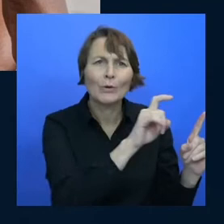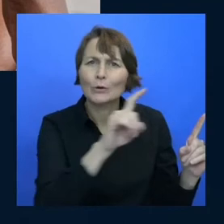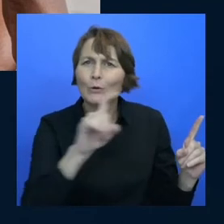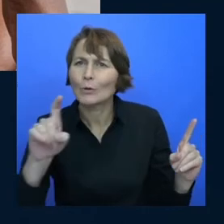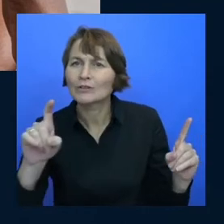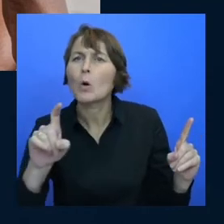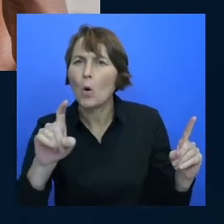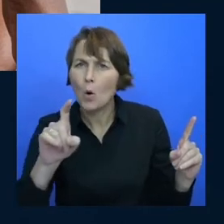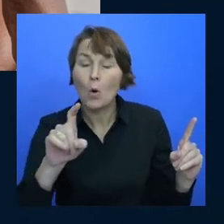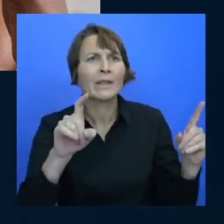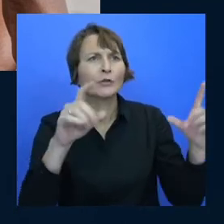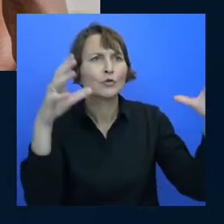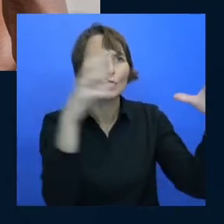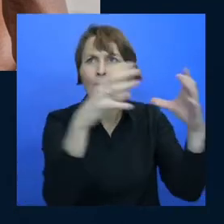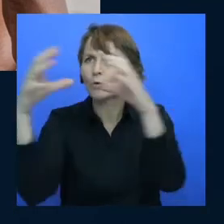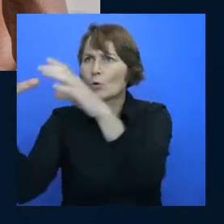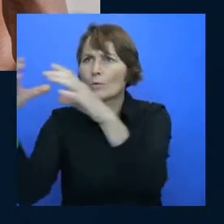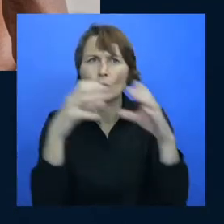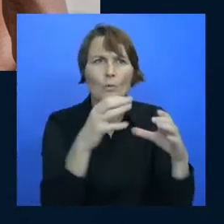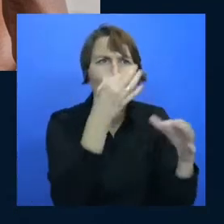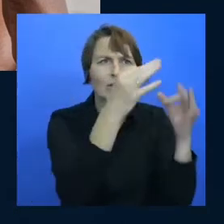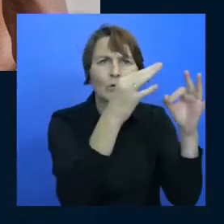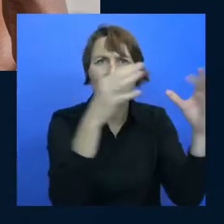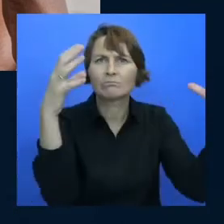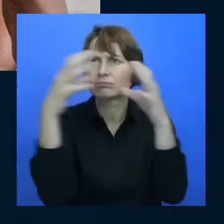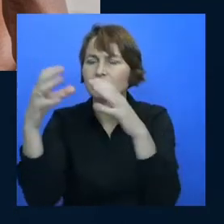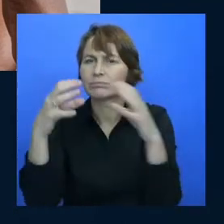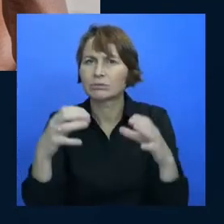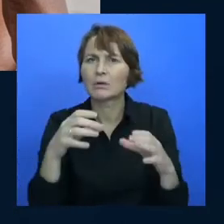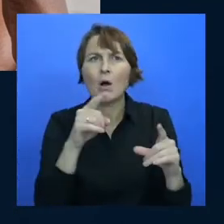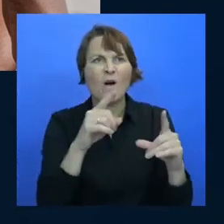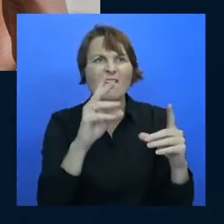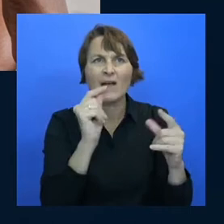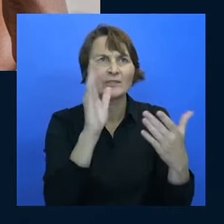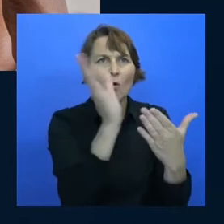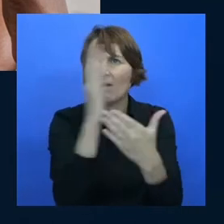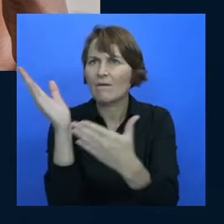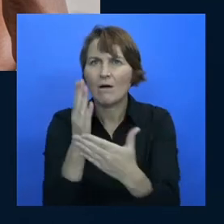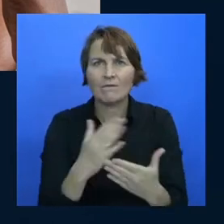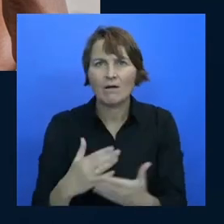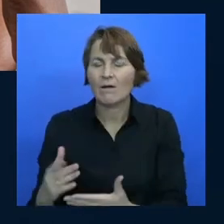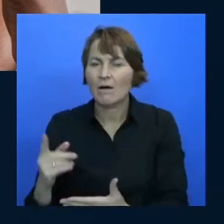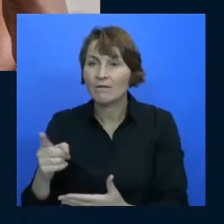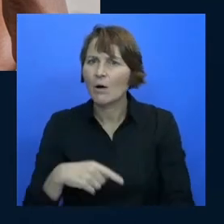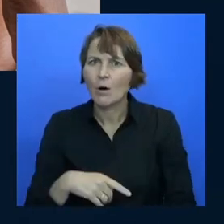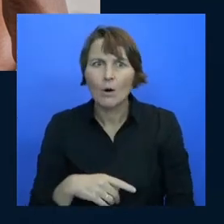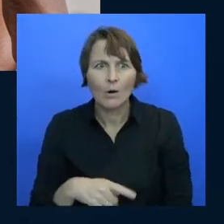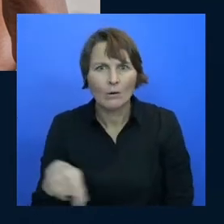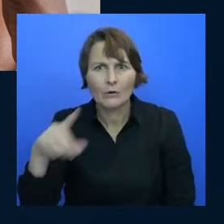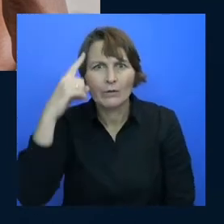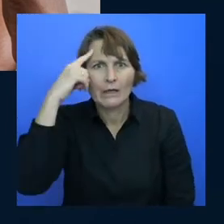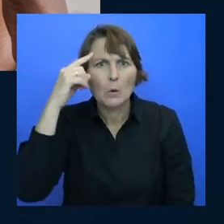makes you think that maybe they're smarter and in fact they've just seen a lot of stuff before and they've got that skill